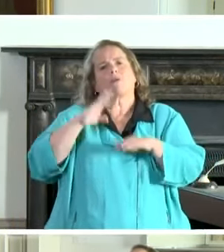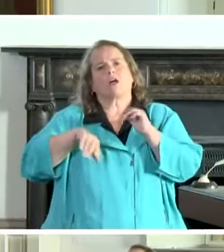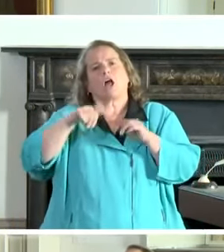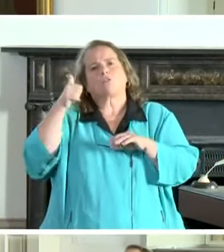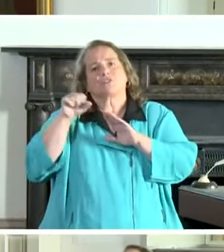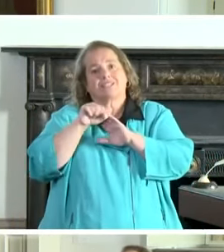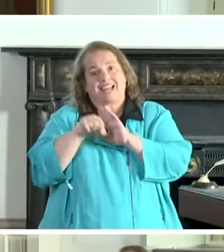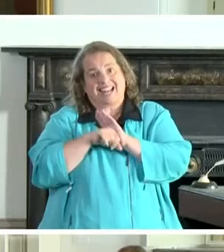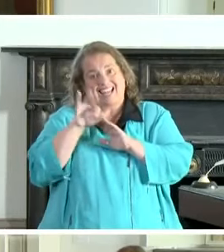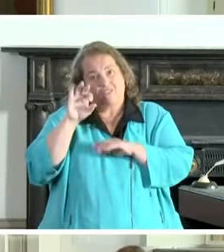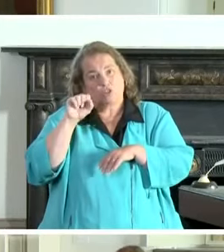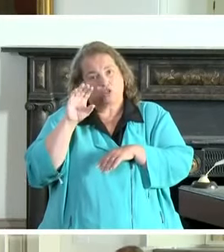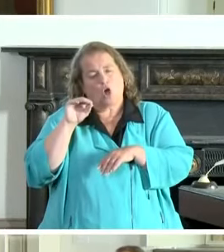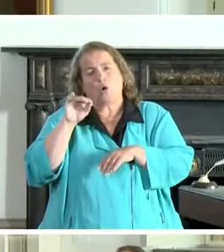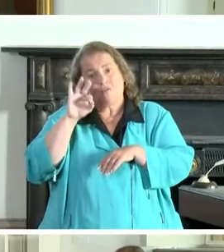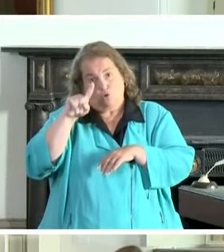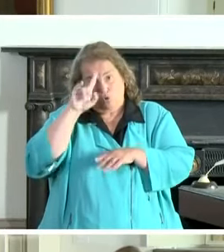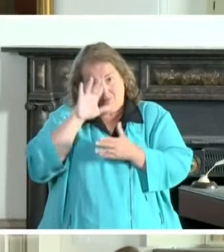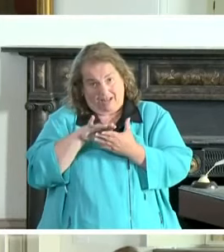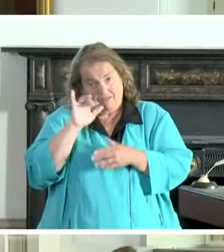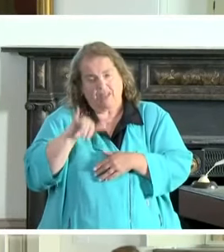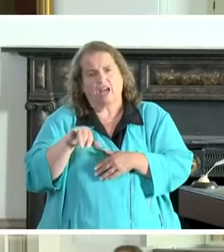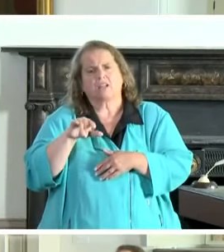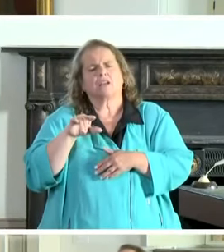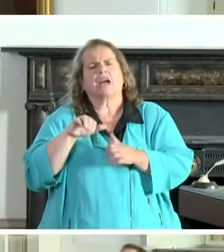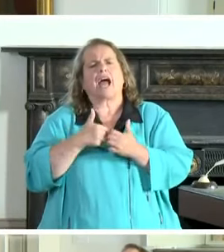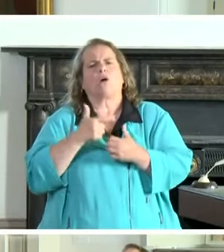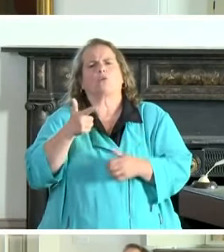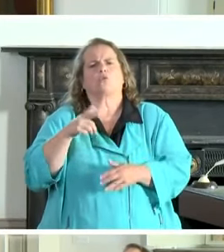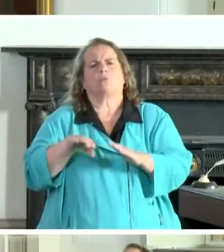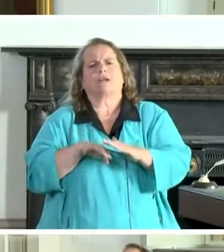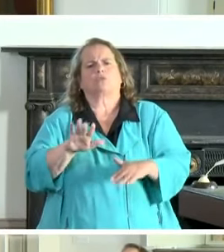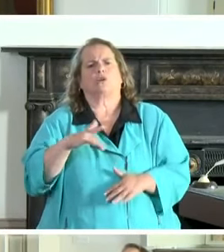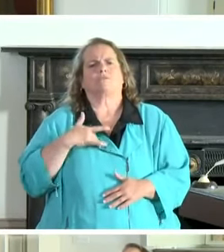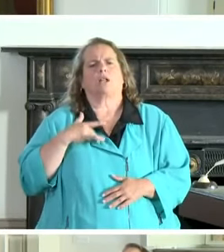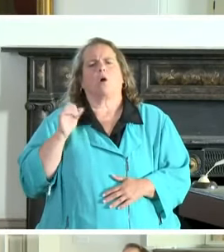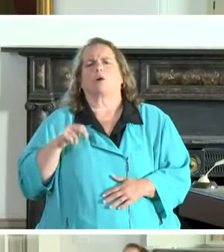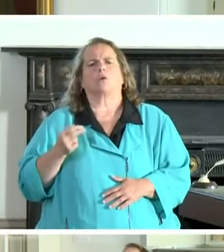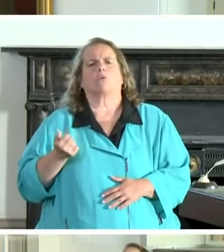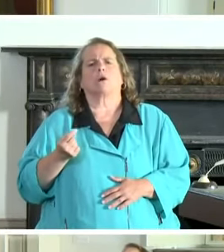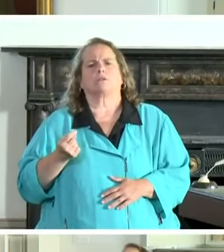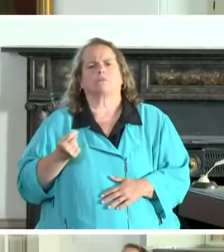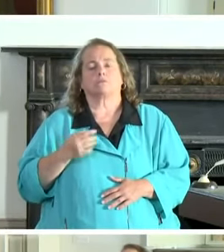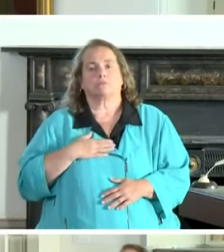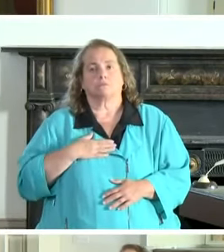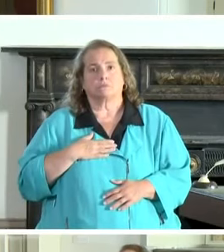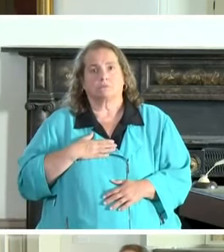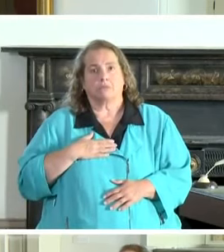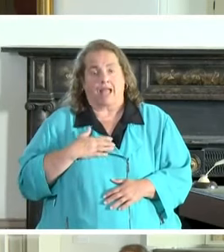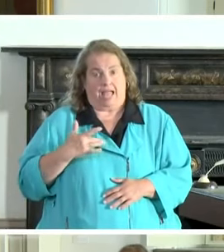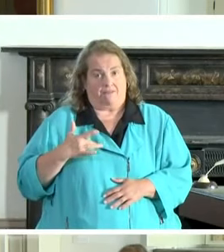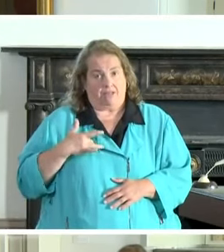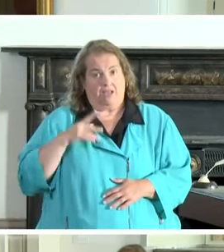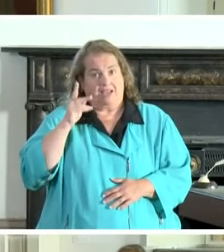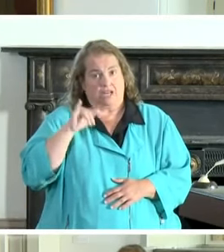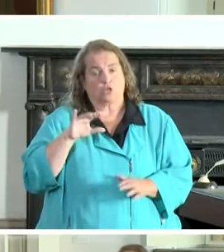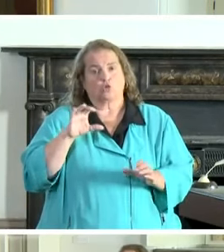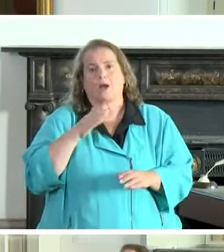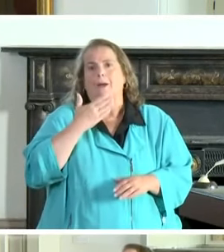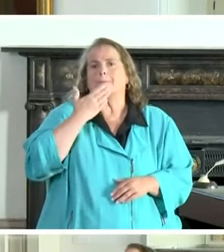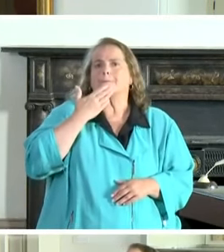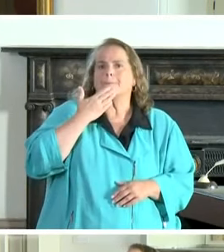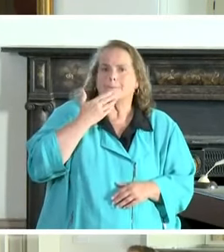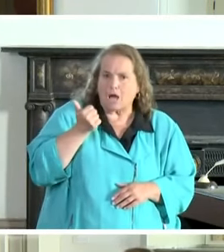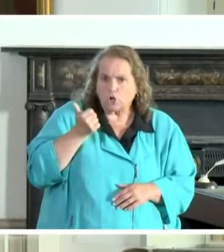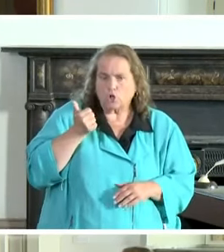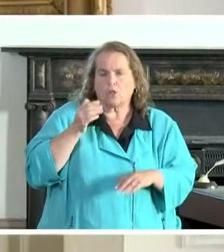that, what are you basing that feeling on? I believe that Kentucky is doing better on unemployment than many